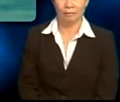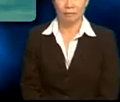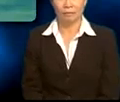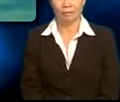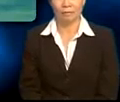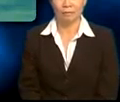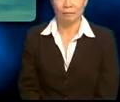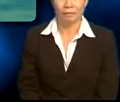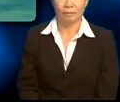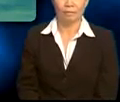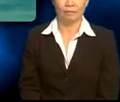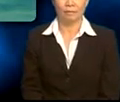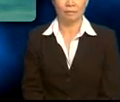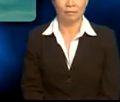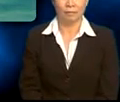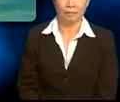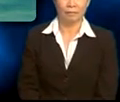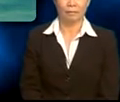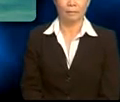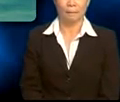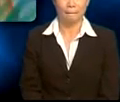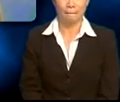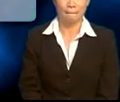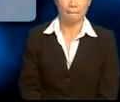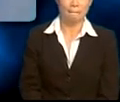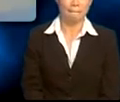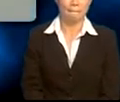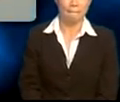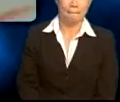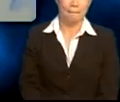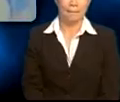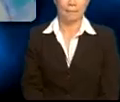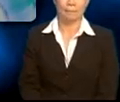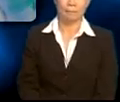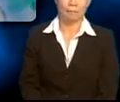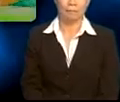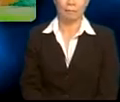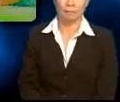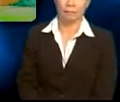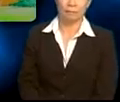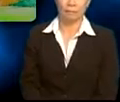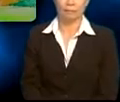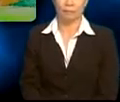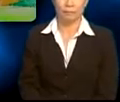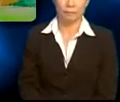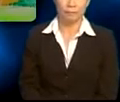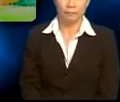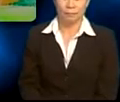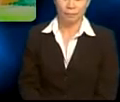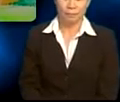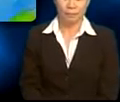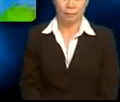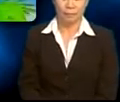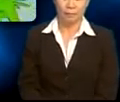all day long, it has no time to rest. The trees roll tall, the rain goes small,